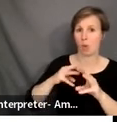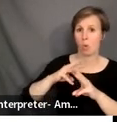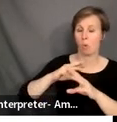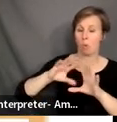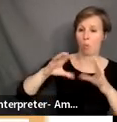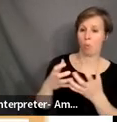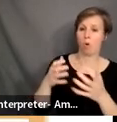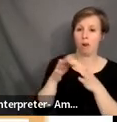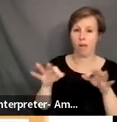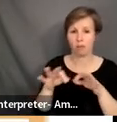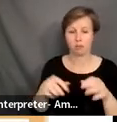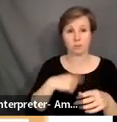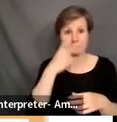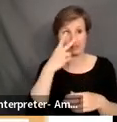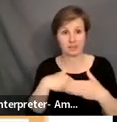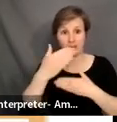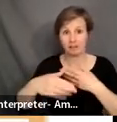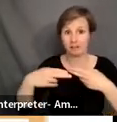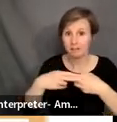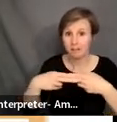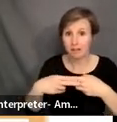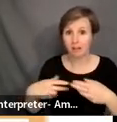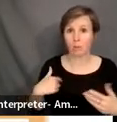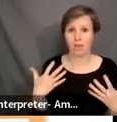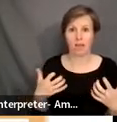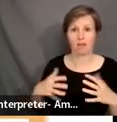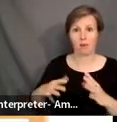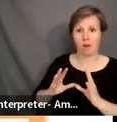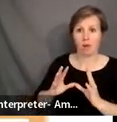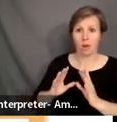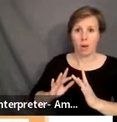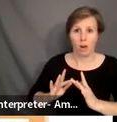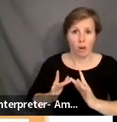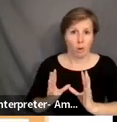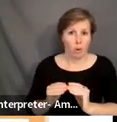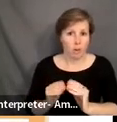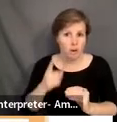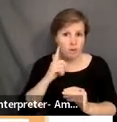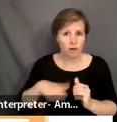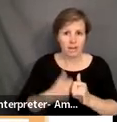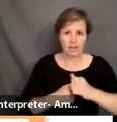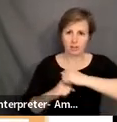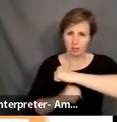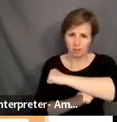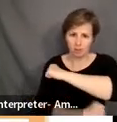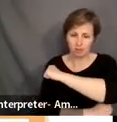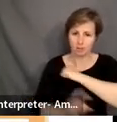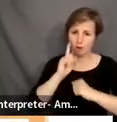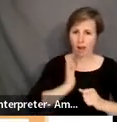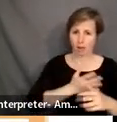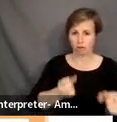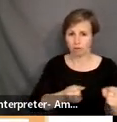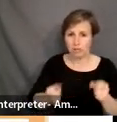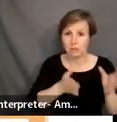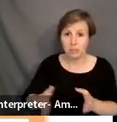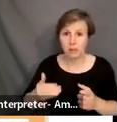slide, we are holding a webinar from each of the pillars in ACTFL's strategic plan. You see